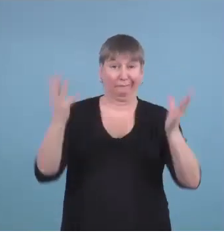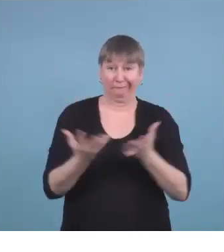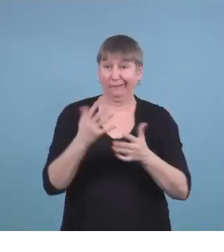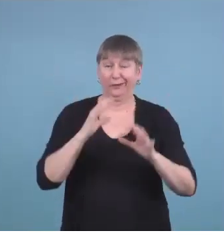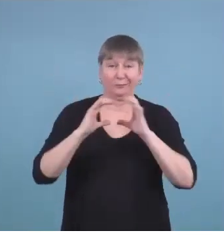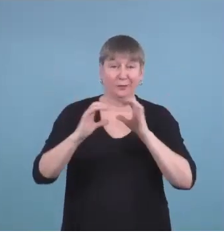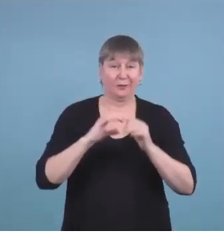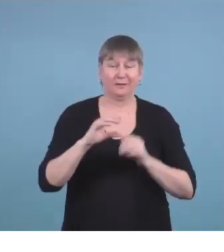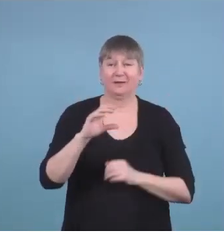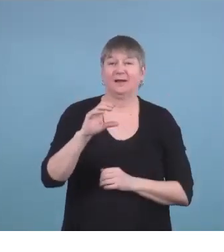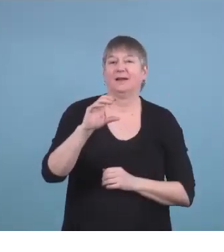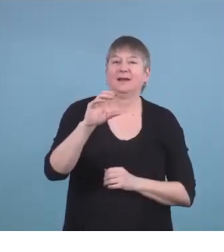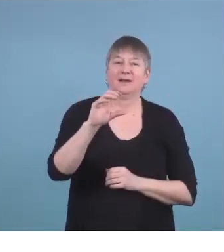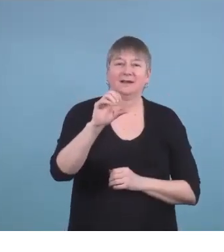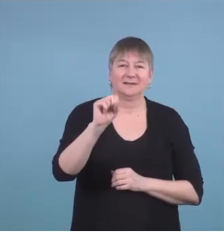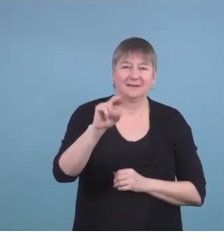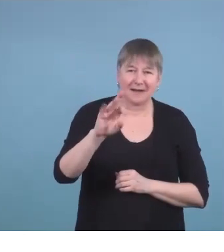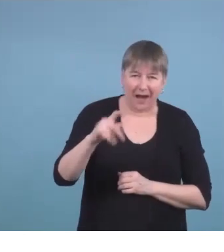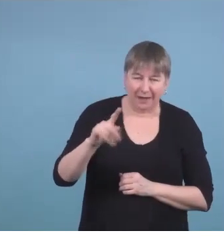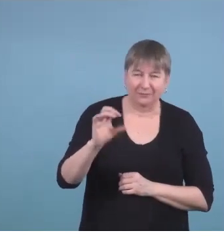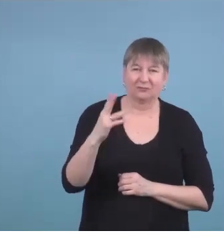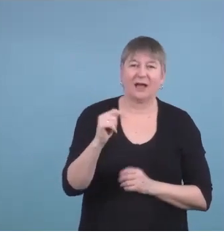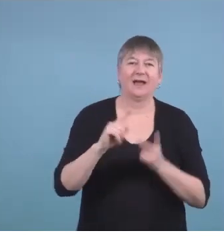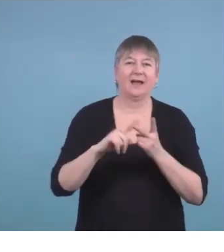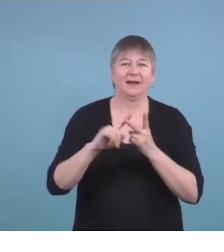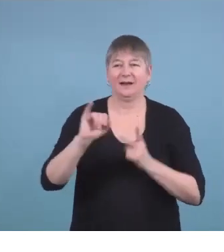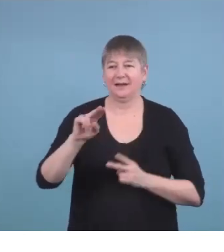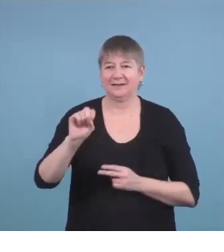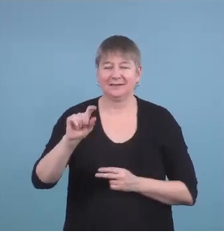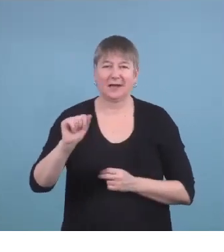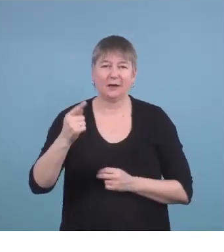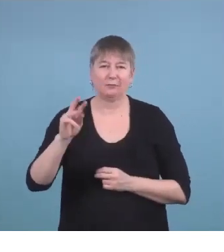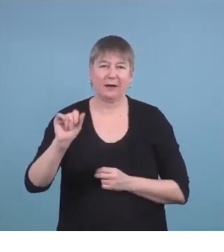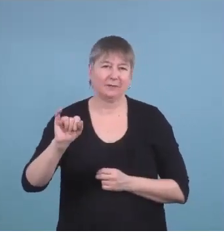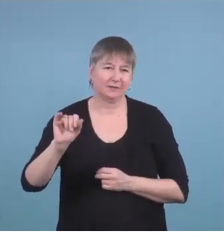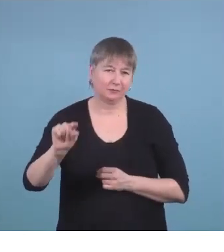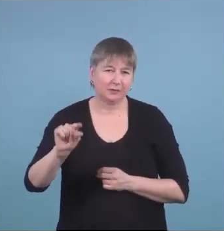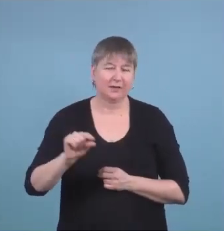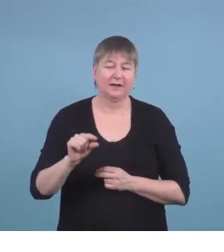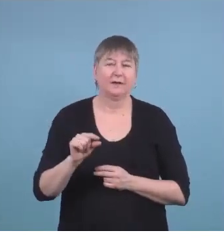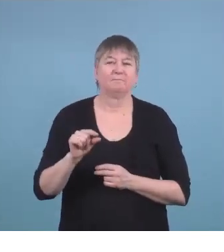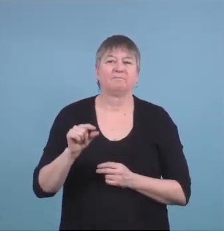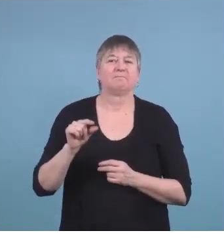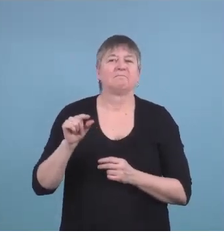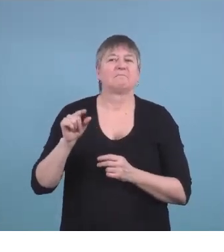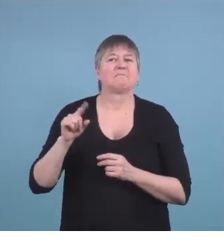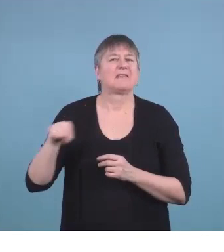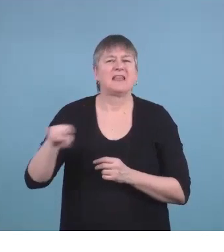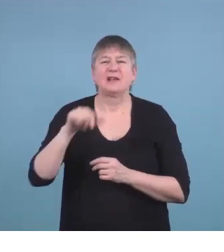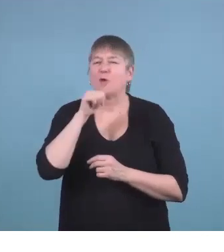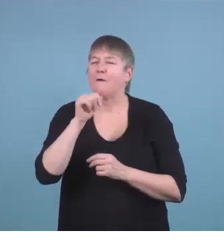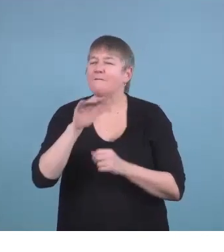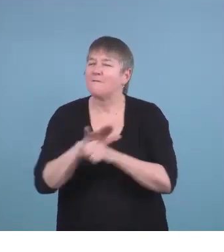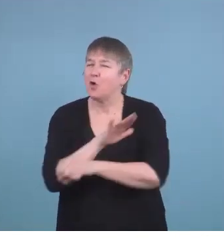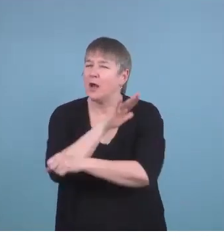Instagram, all of those things that they're not able to fully take advantage of. And so when we're